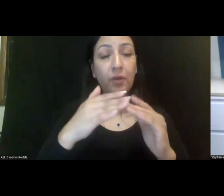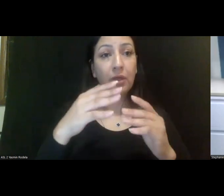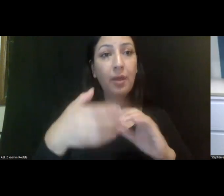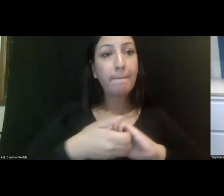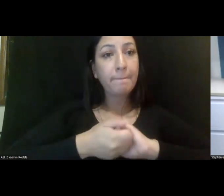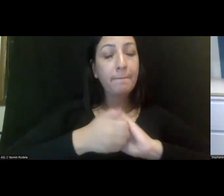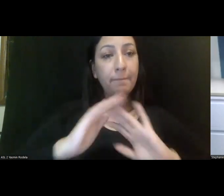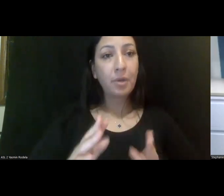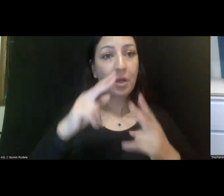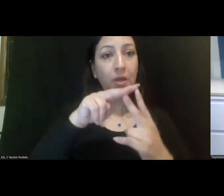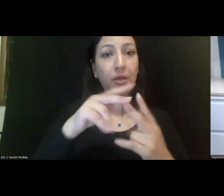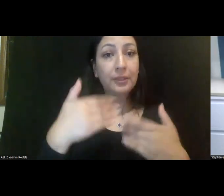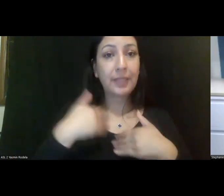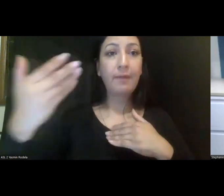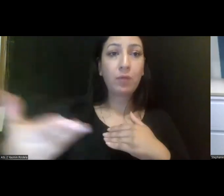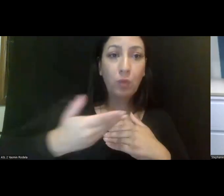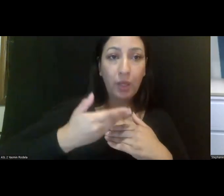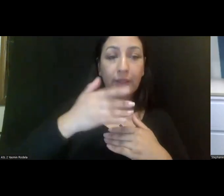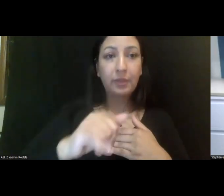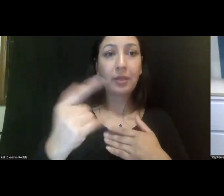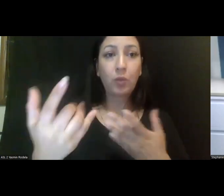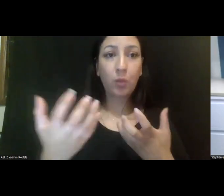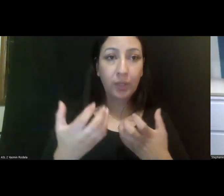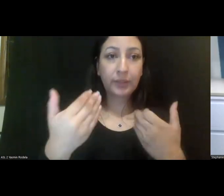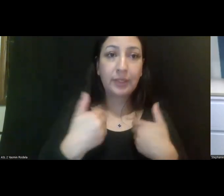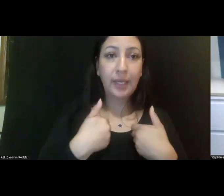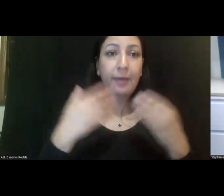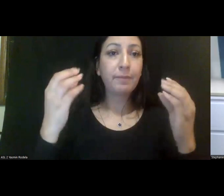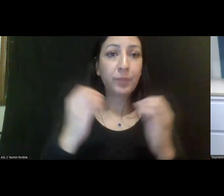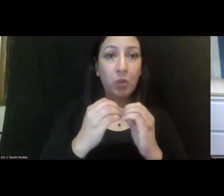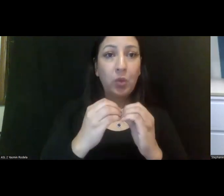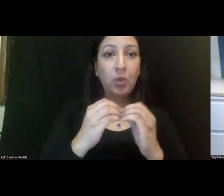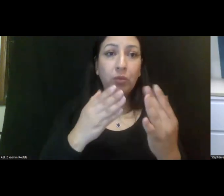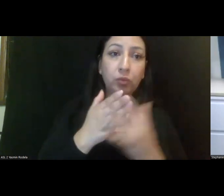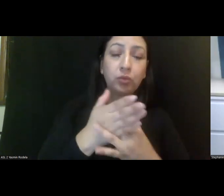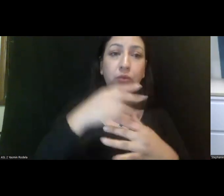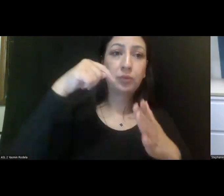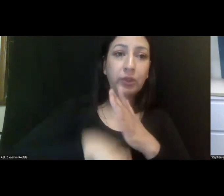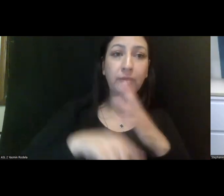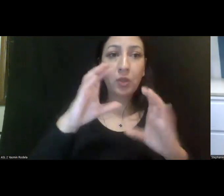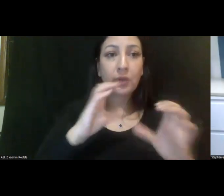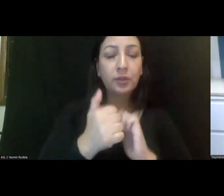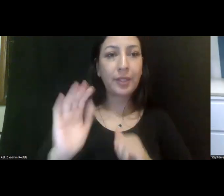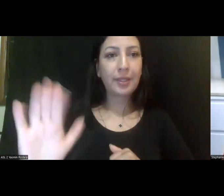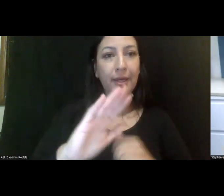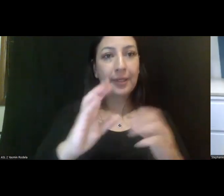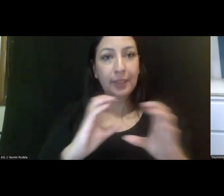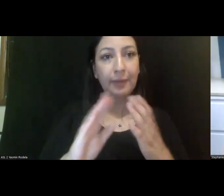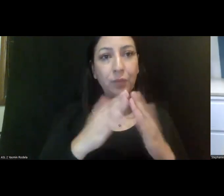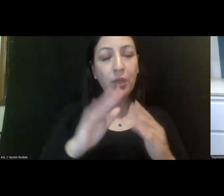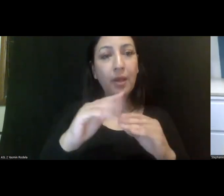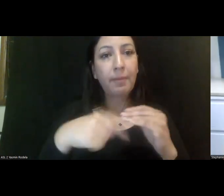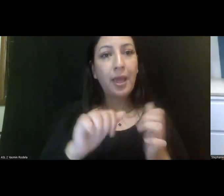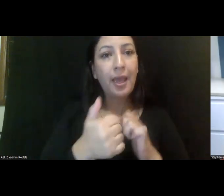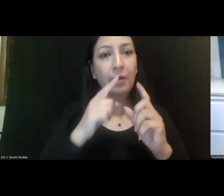um, have welcomed this. They want to have a more thorough conversation with their community about how to